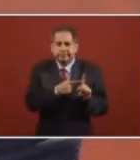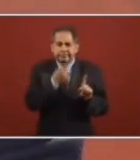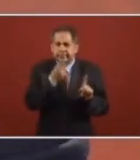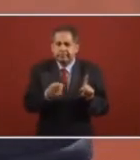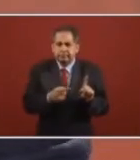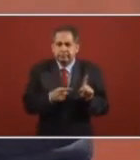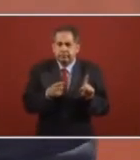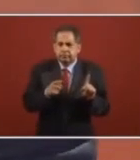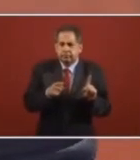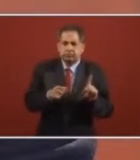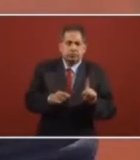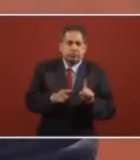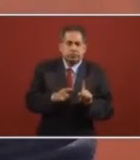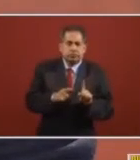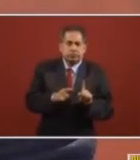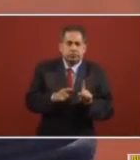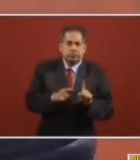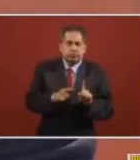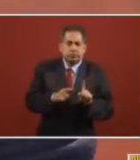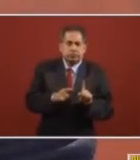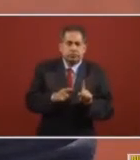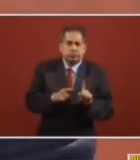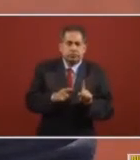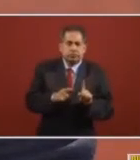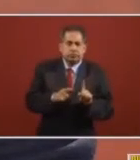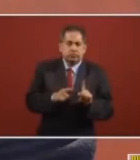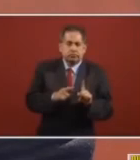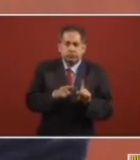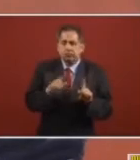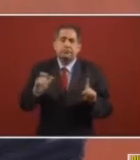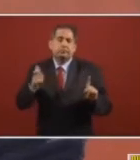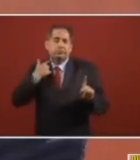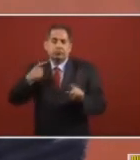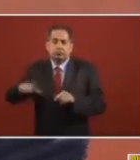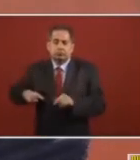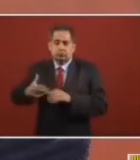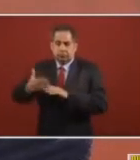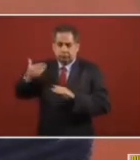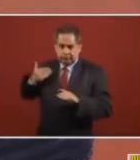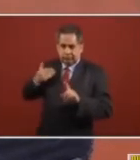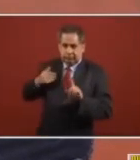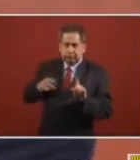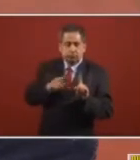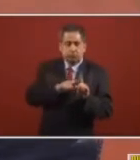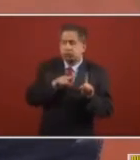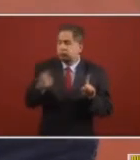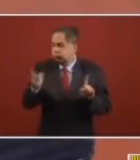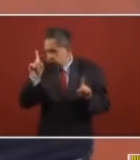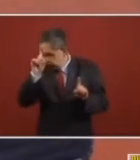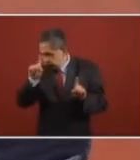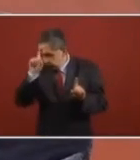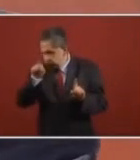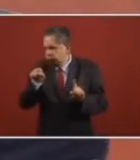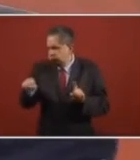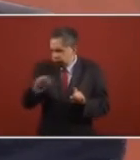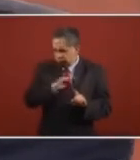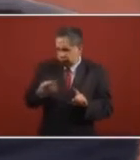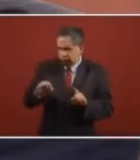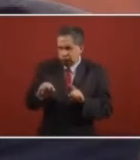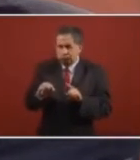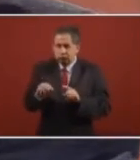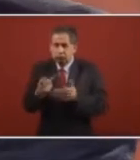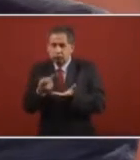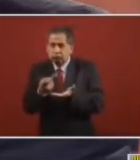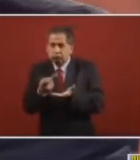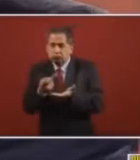Al gobierno pasado. To the previous government. Que aumentara. Al